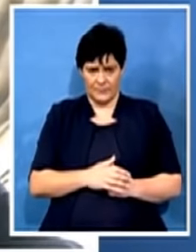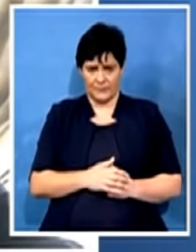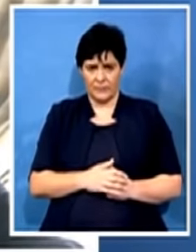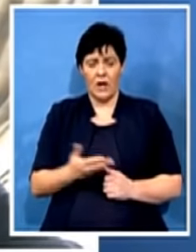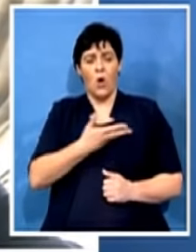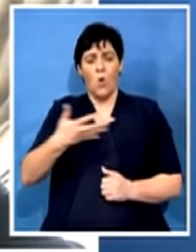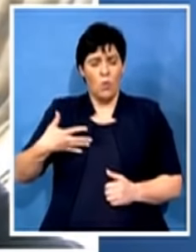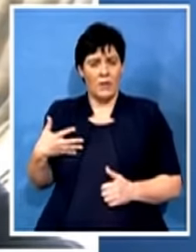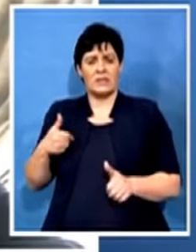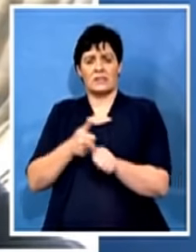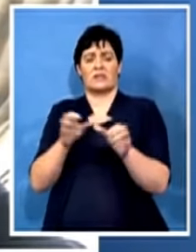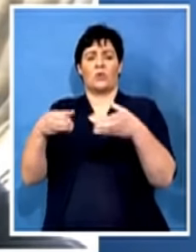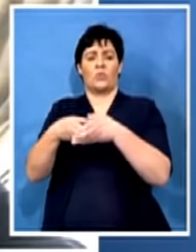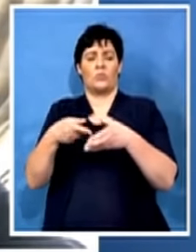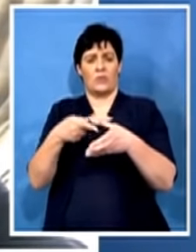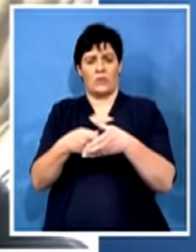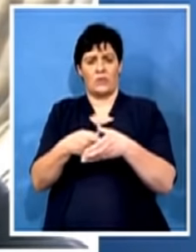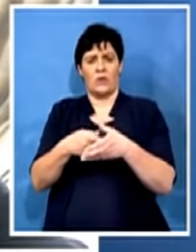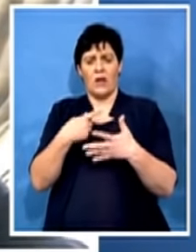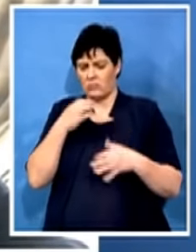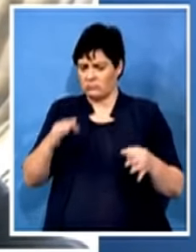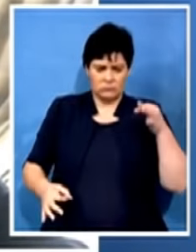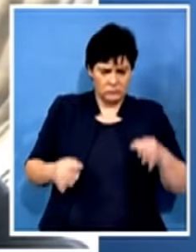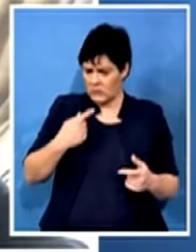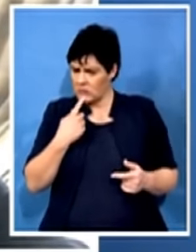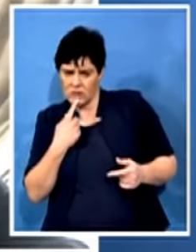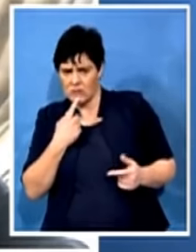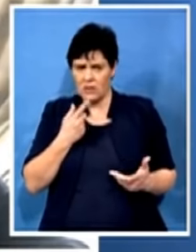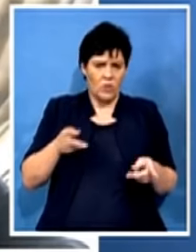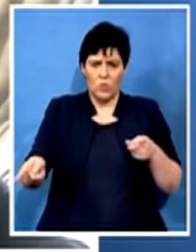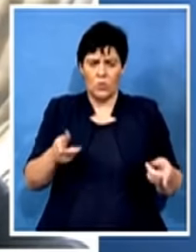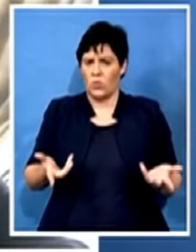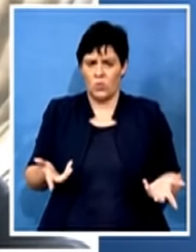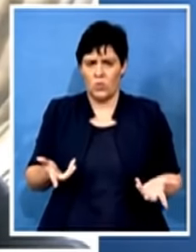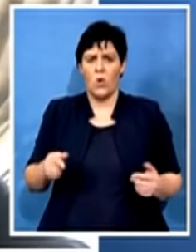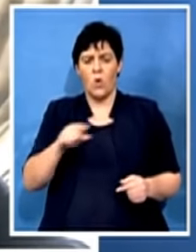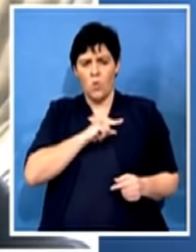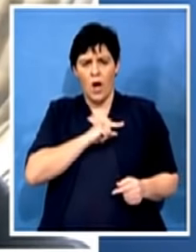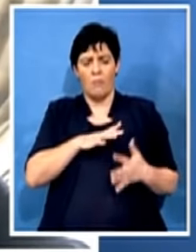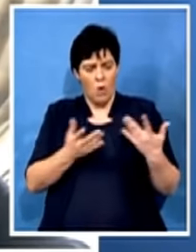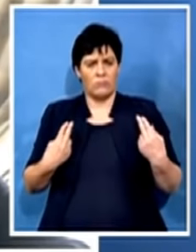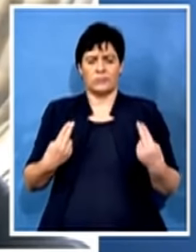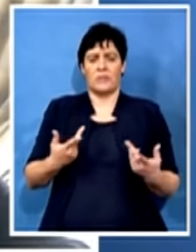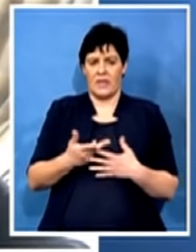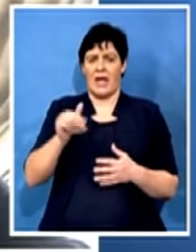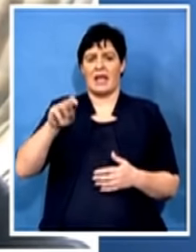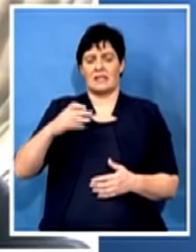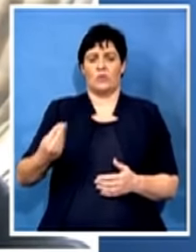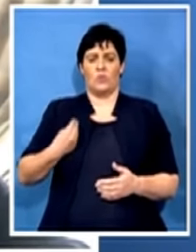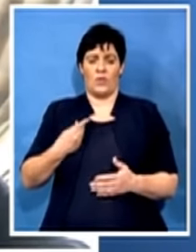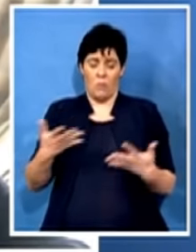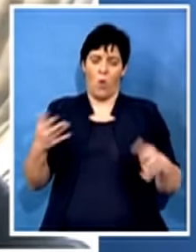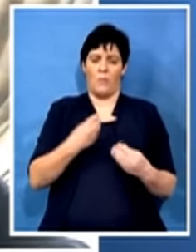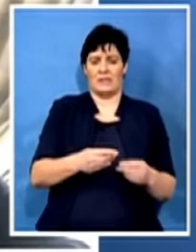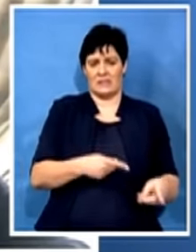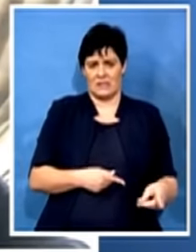itself in political limbo these days, despite them being more prominent than the ANC Youth League. You've got some leaders of the Women's League who've said that if you